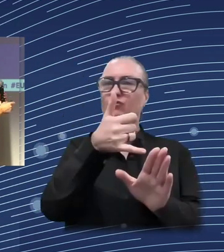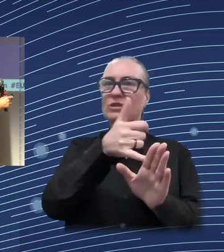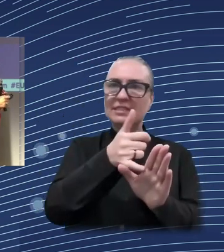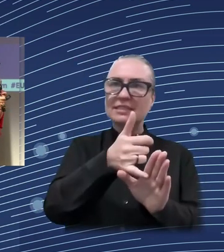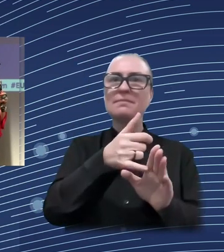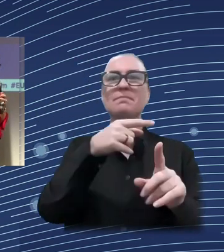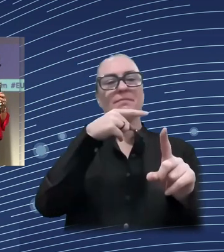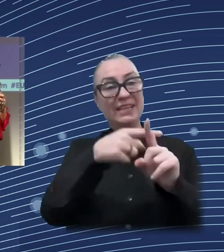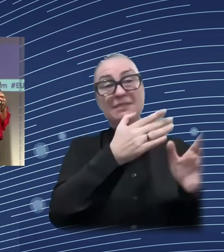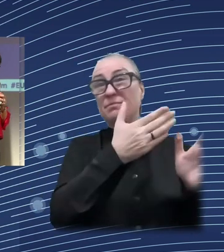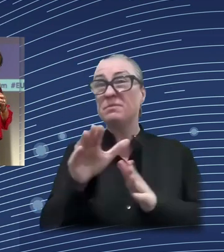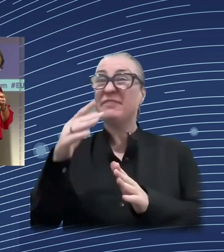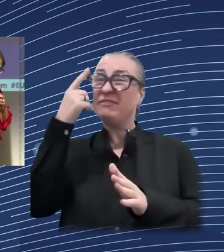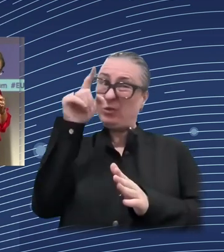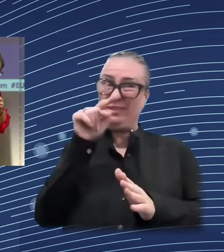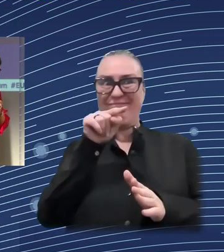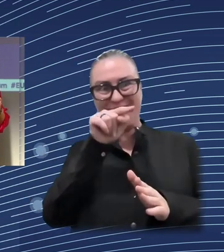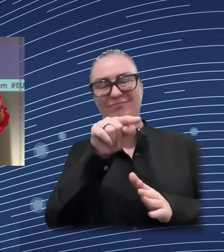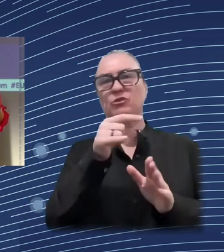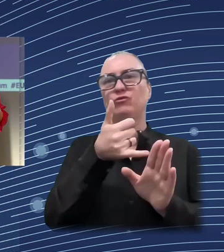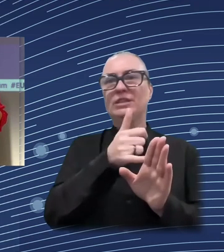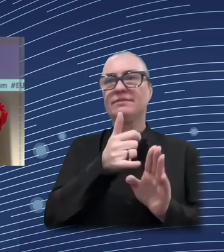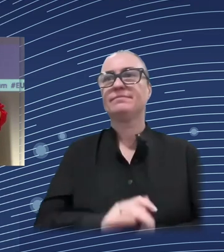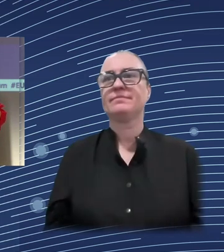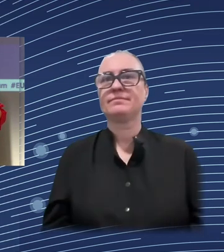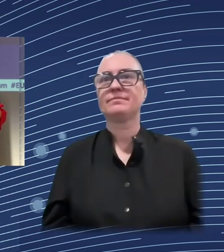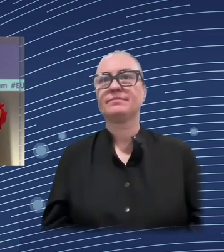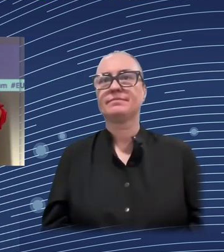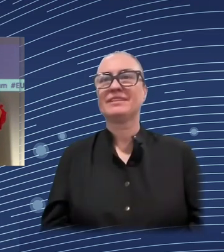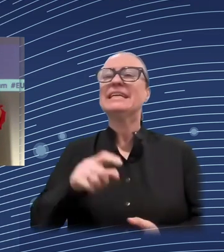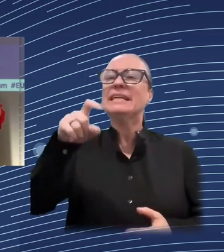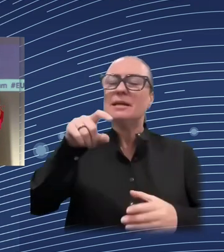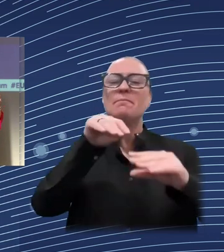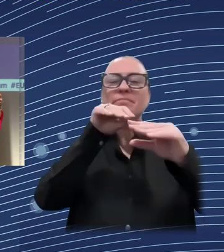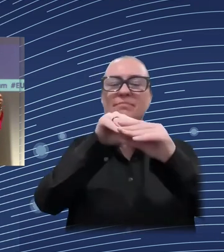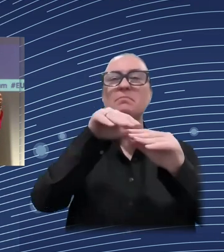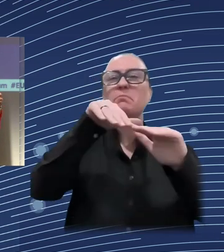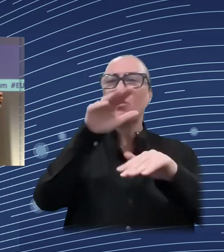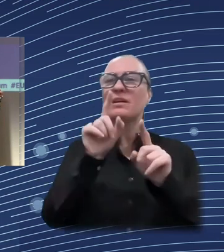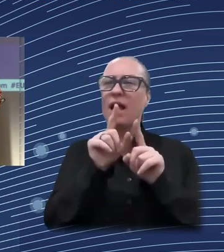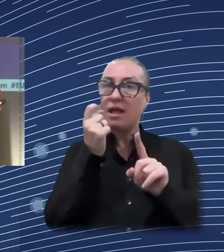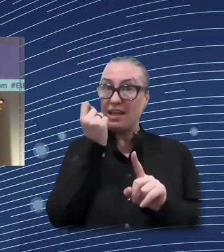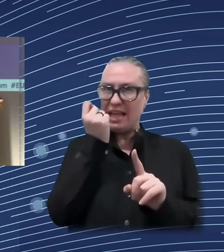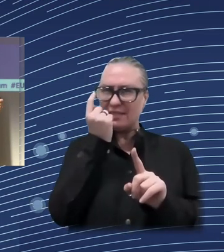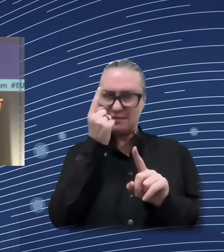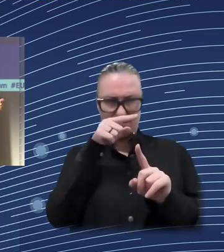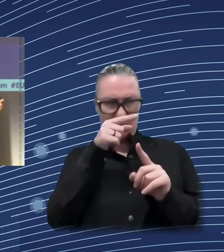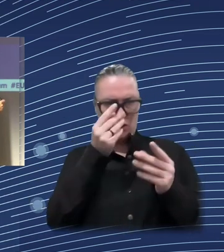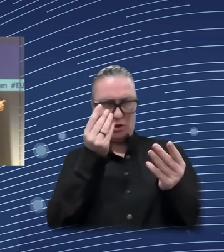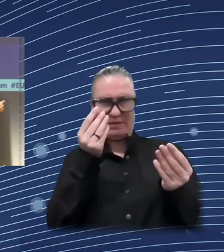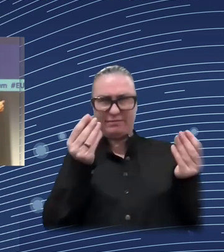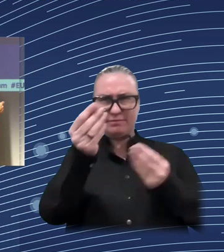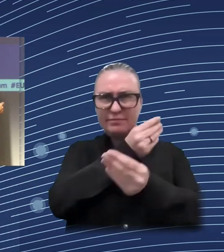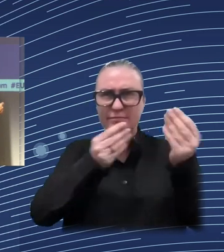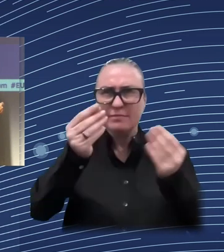happening at digital level, but also at green level. This comes by policy, but the two, I think, are very much